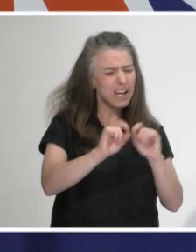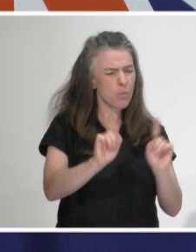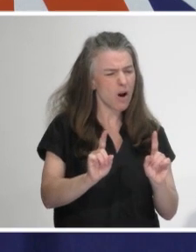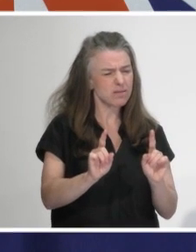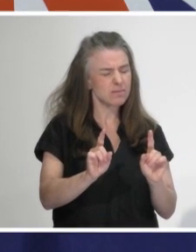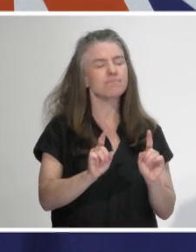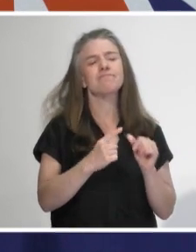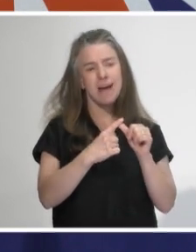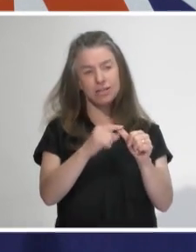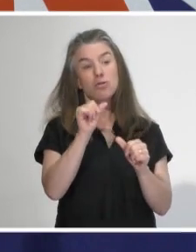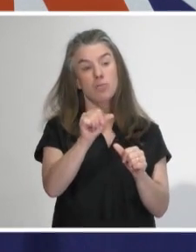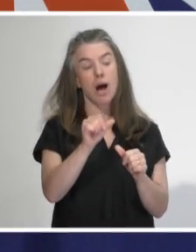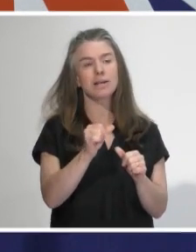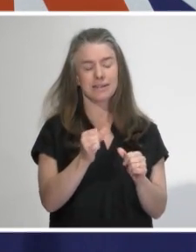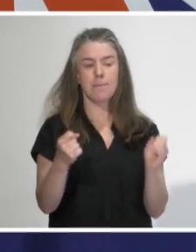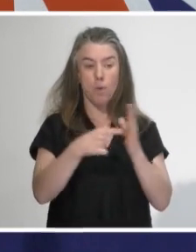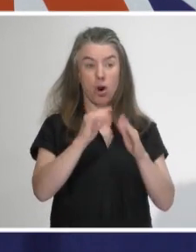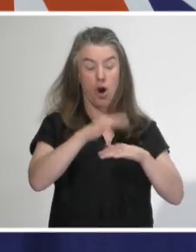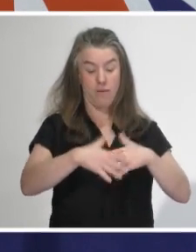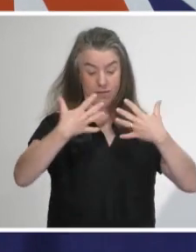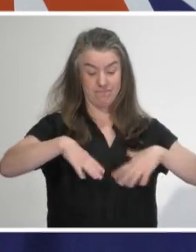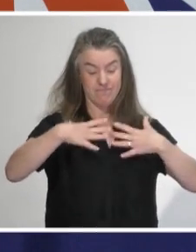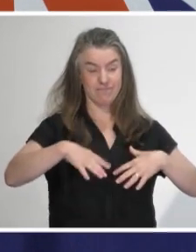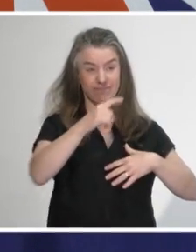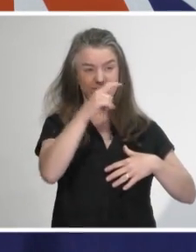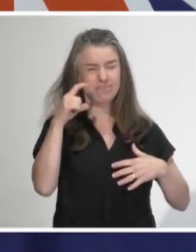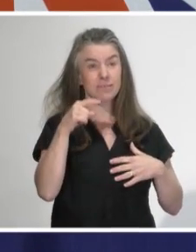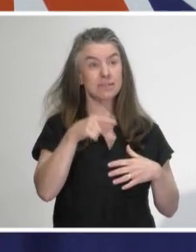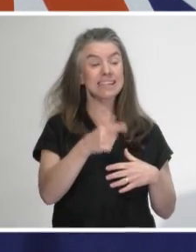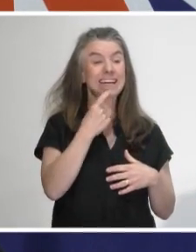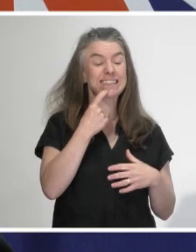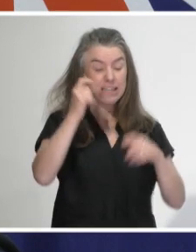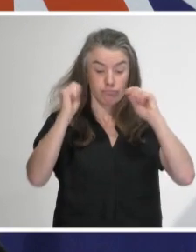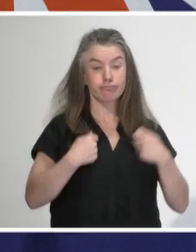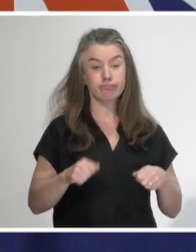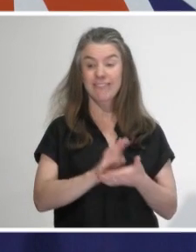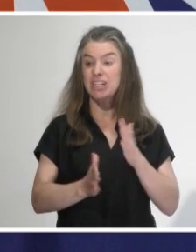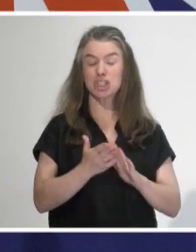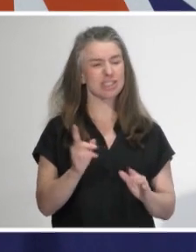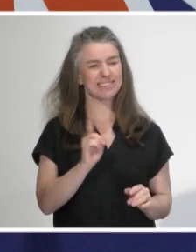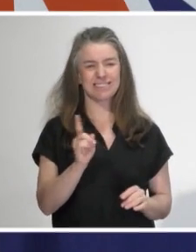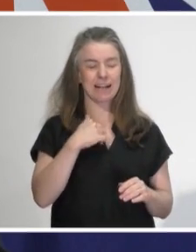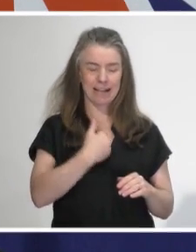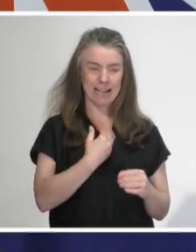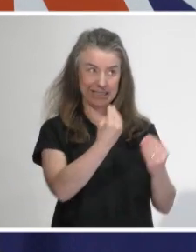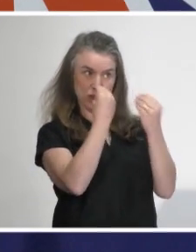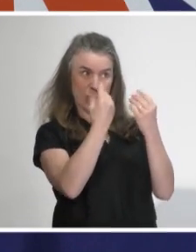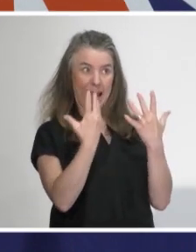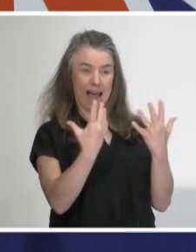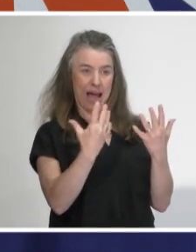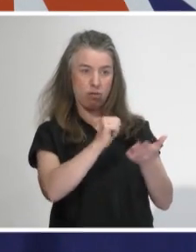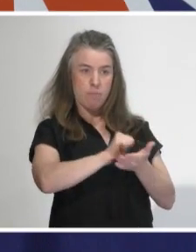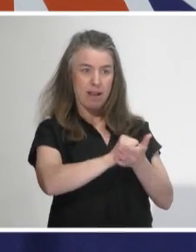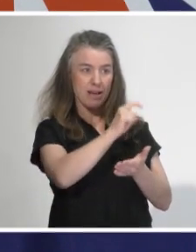a key point around PPE, it's not straightforward to use and people have to be taught how to use it properly. Even just